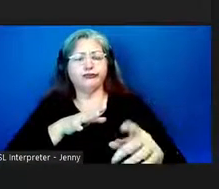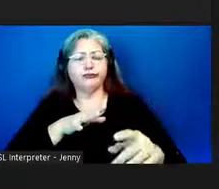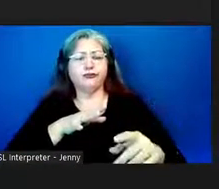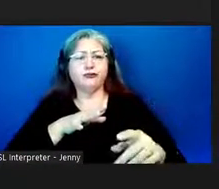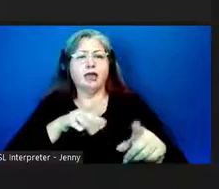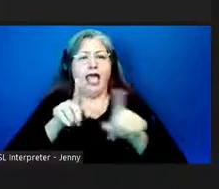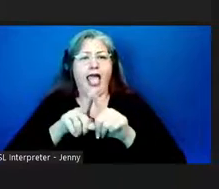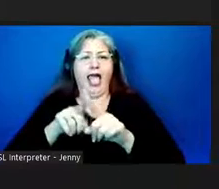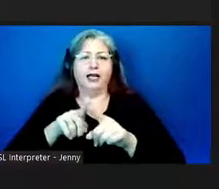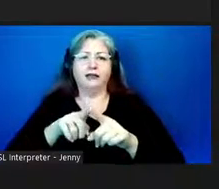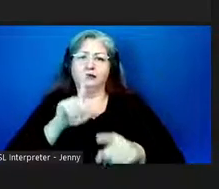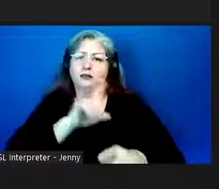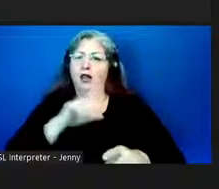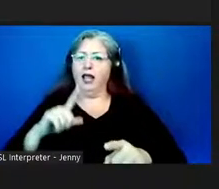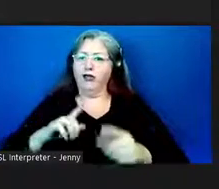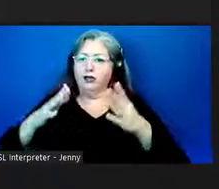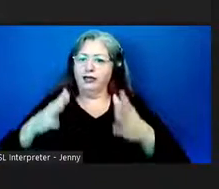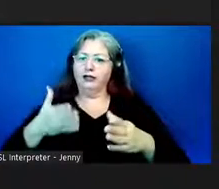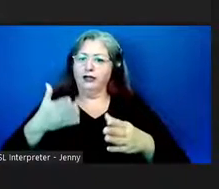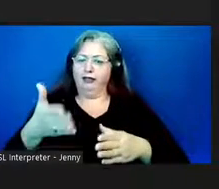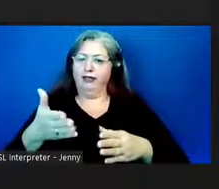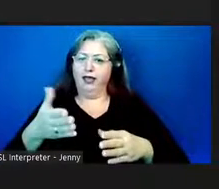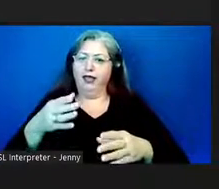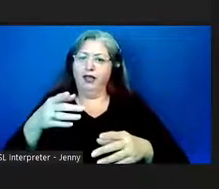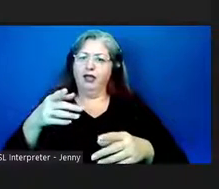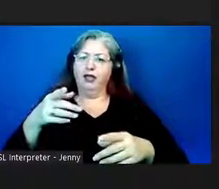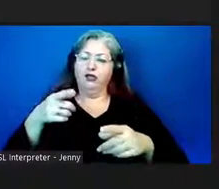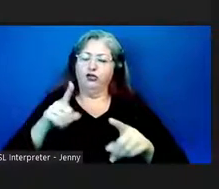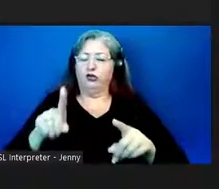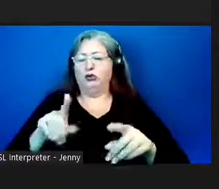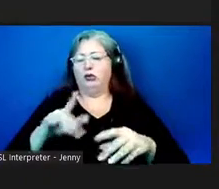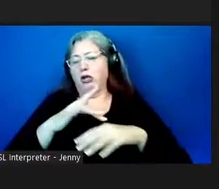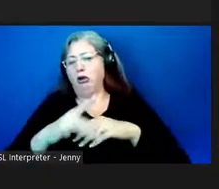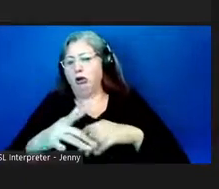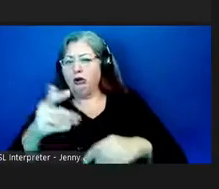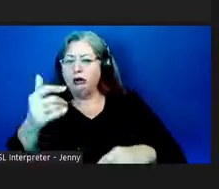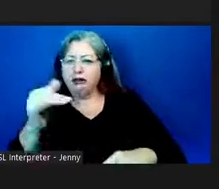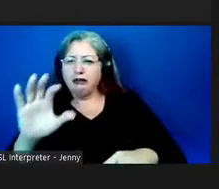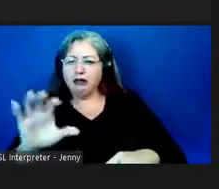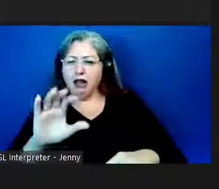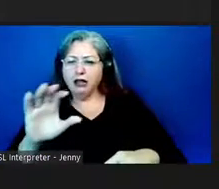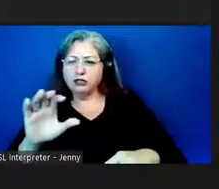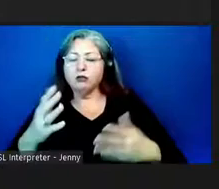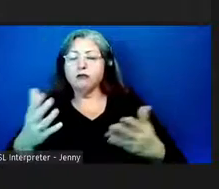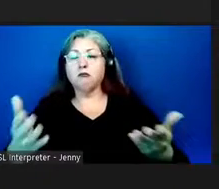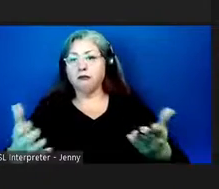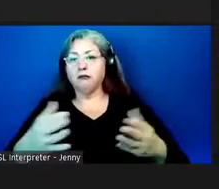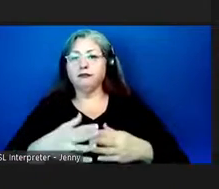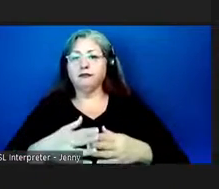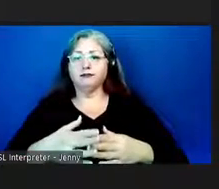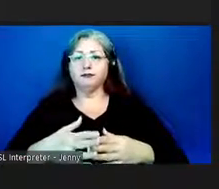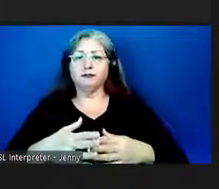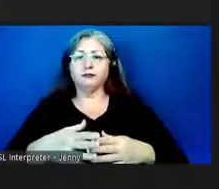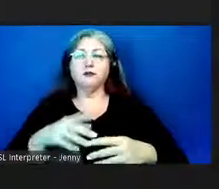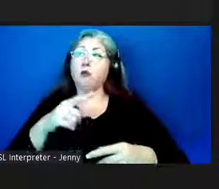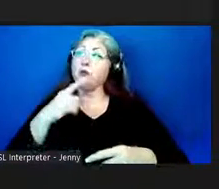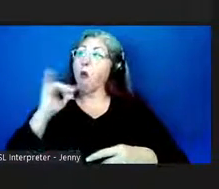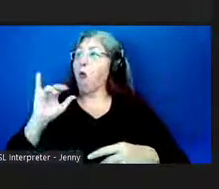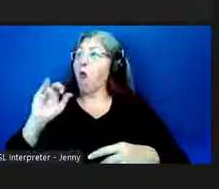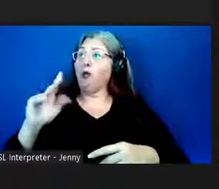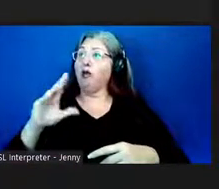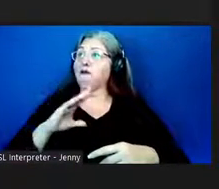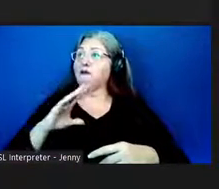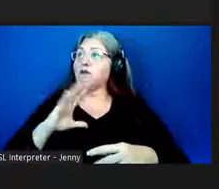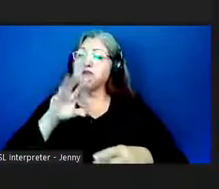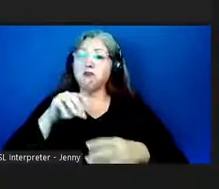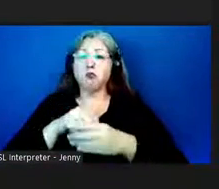in our territorial legislature in the early 1900s so they said okay we're going to include